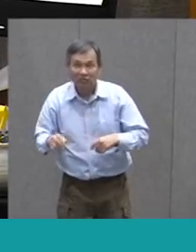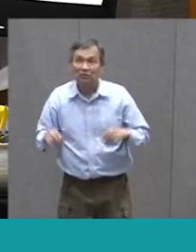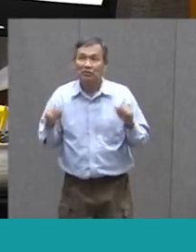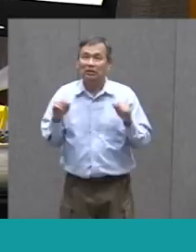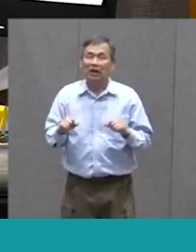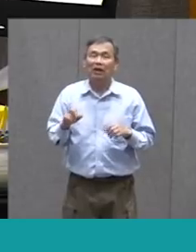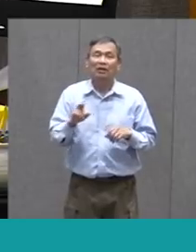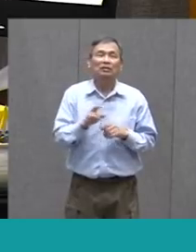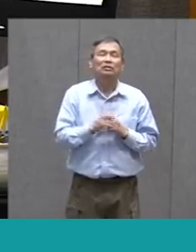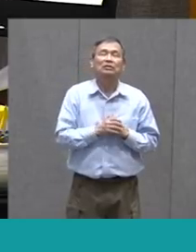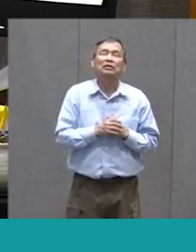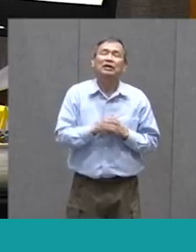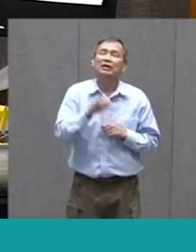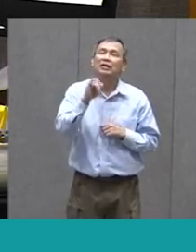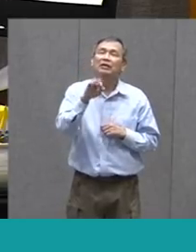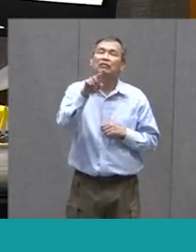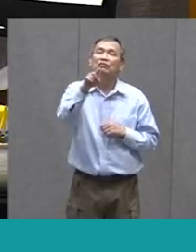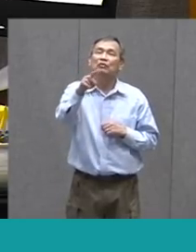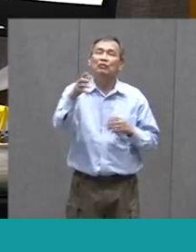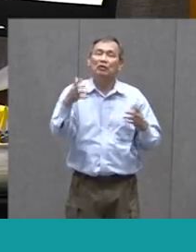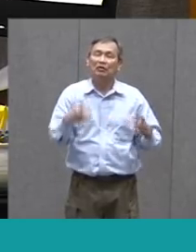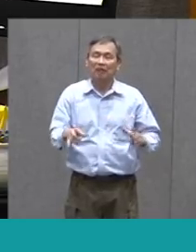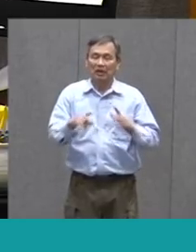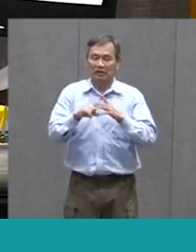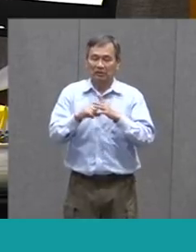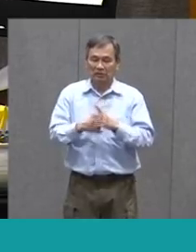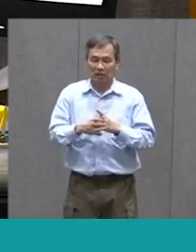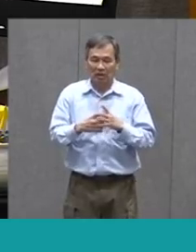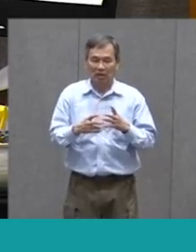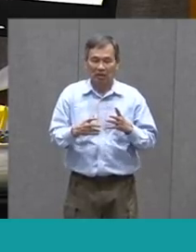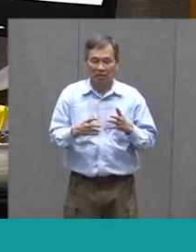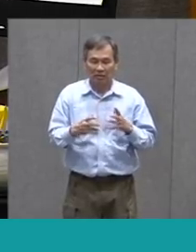Use If If You Had Already Started Planning For Your